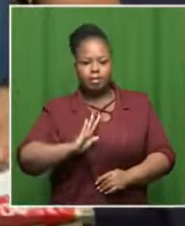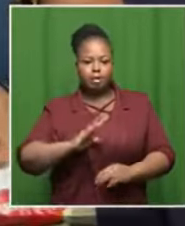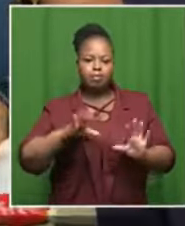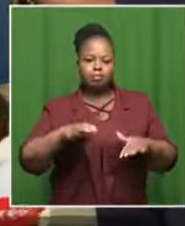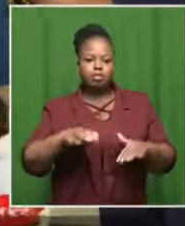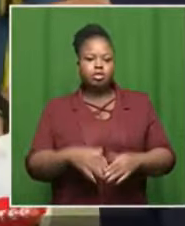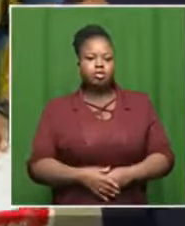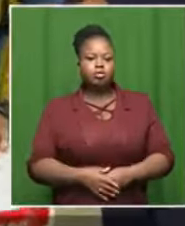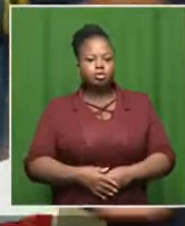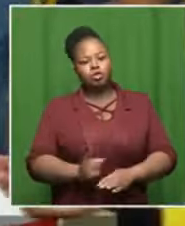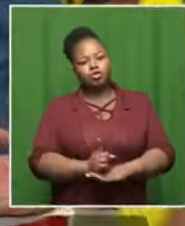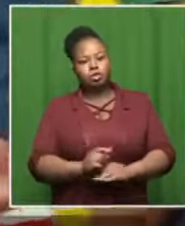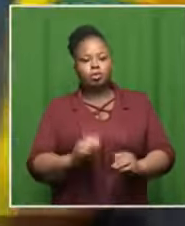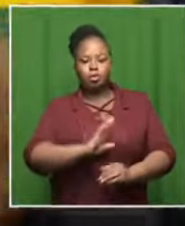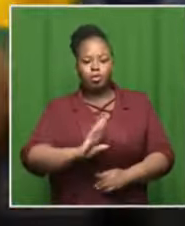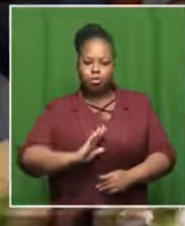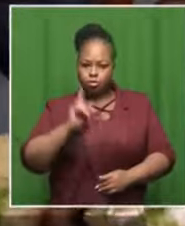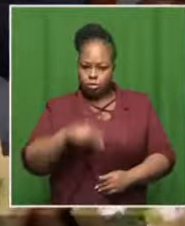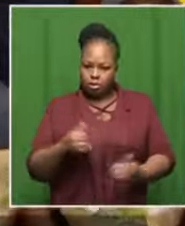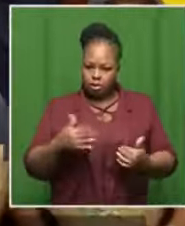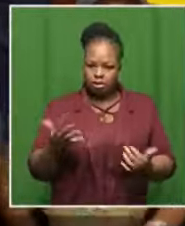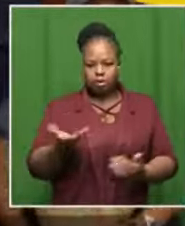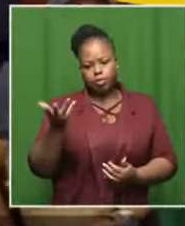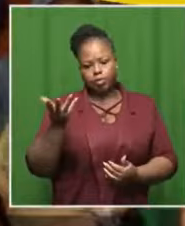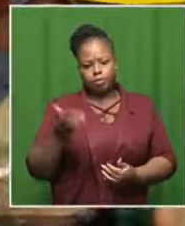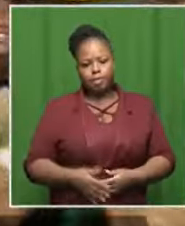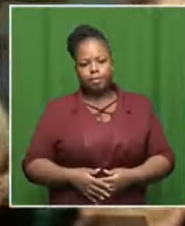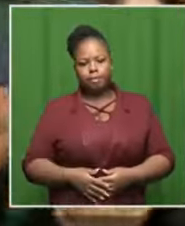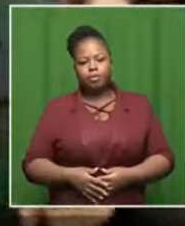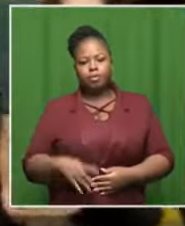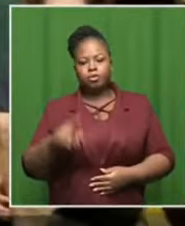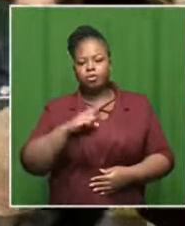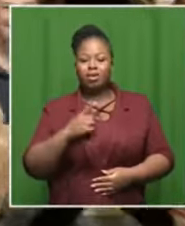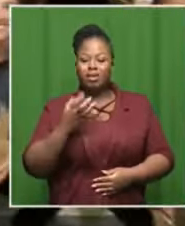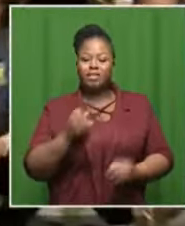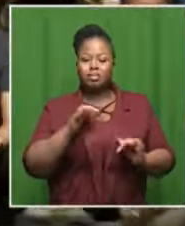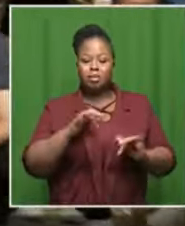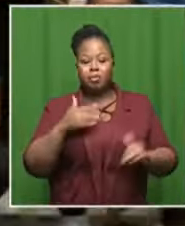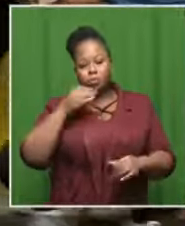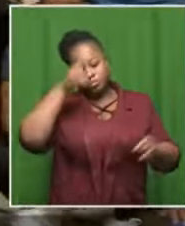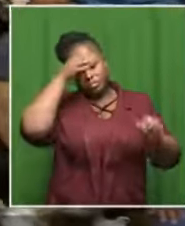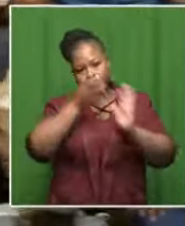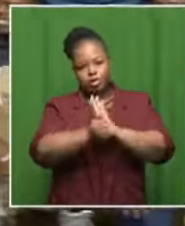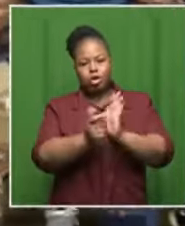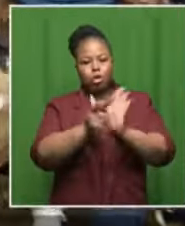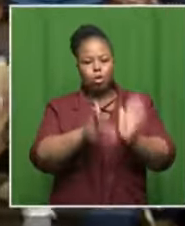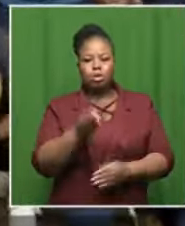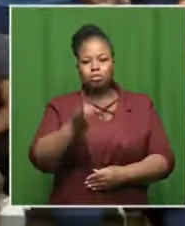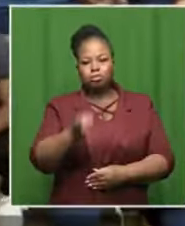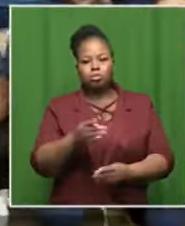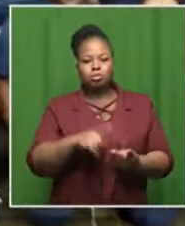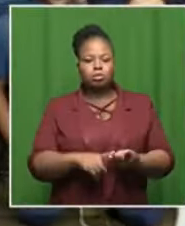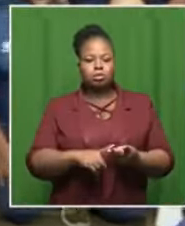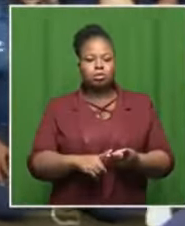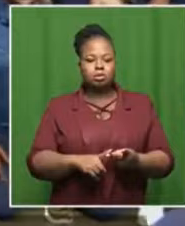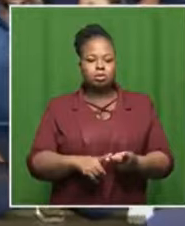put there is interim boards because you have to start somewhere uh it's interim boards is people with expertise we've got lawyers there we've got the town